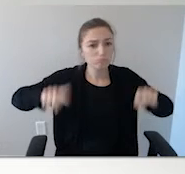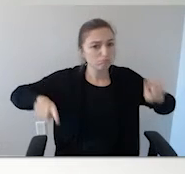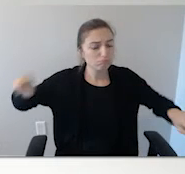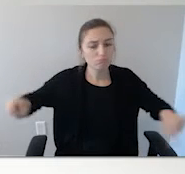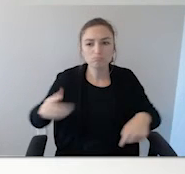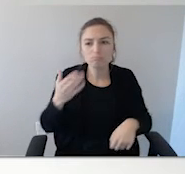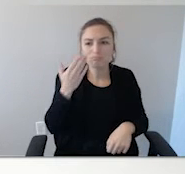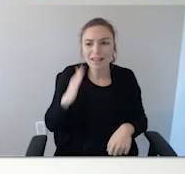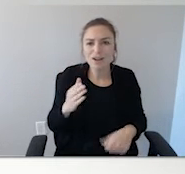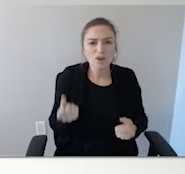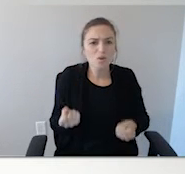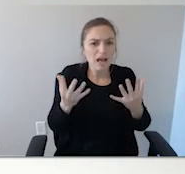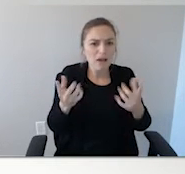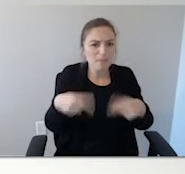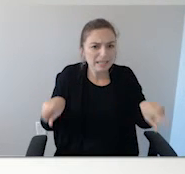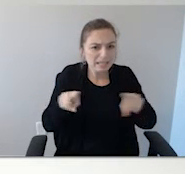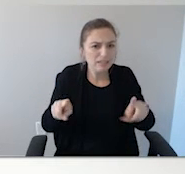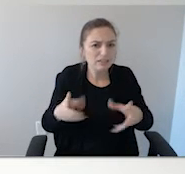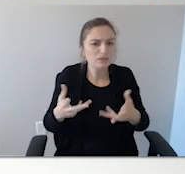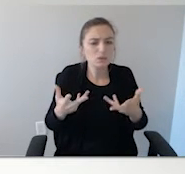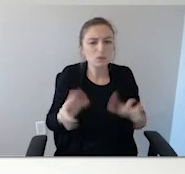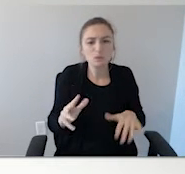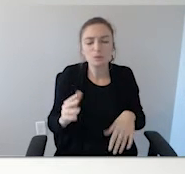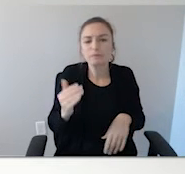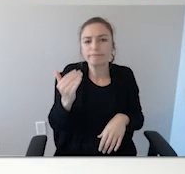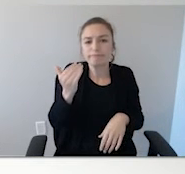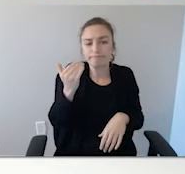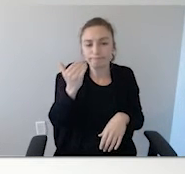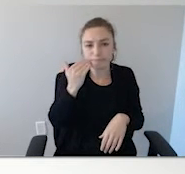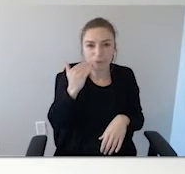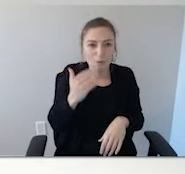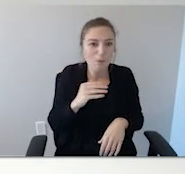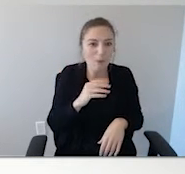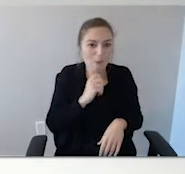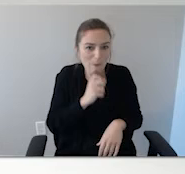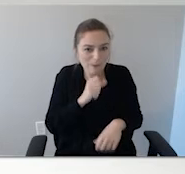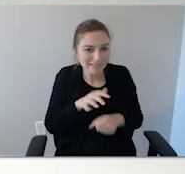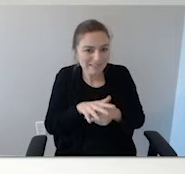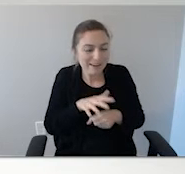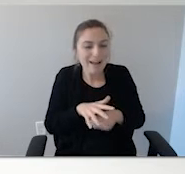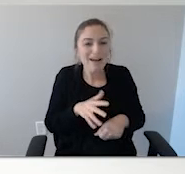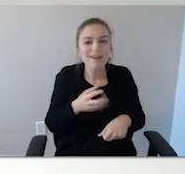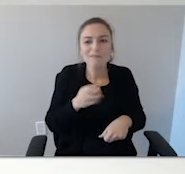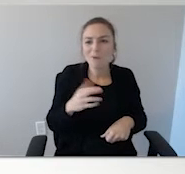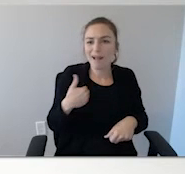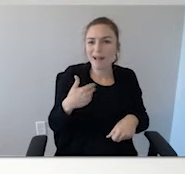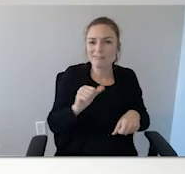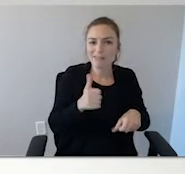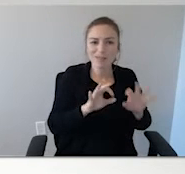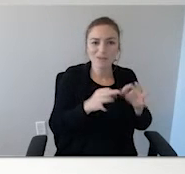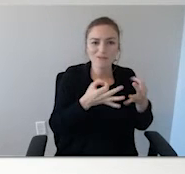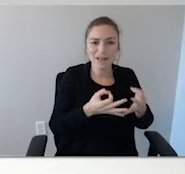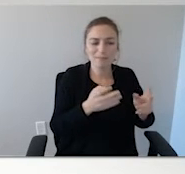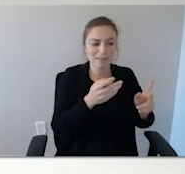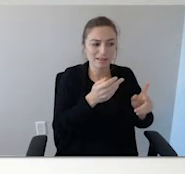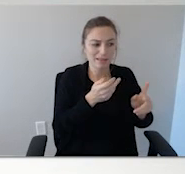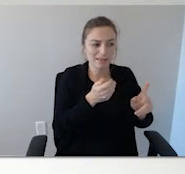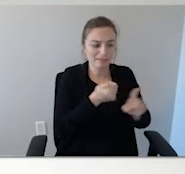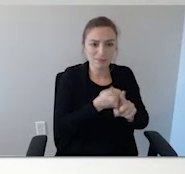of you are old enough or had family members that used the vial of life.